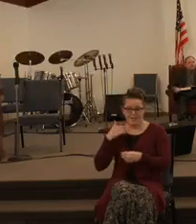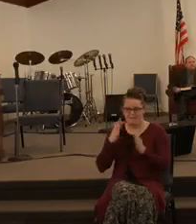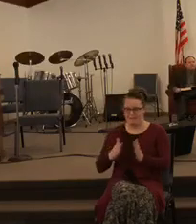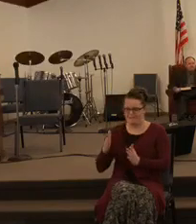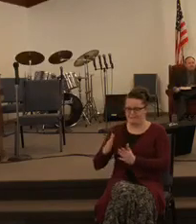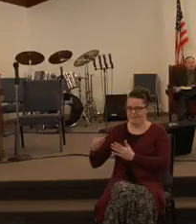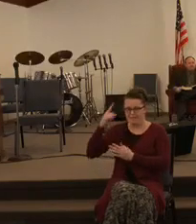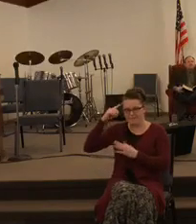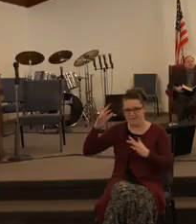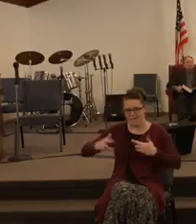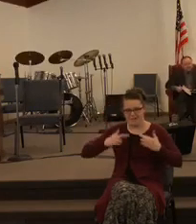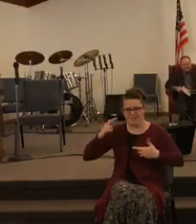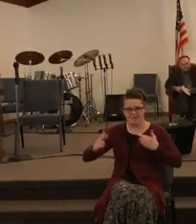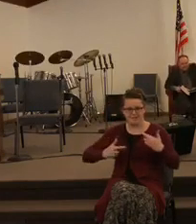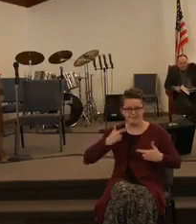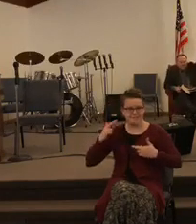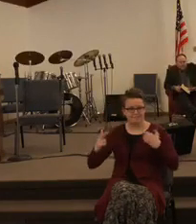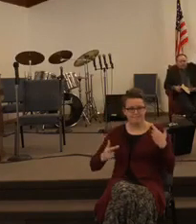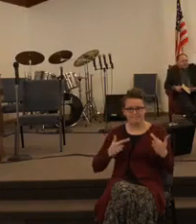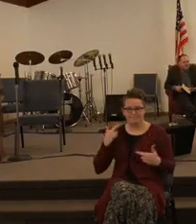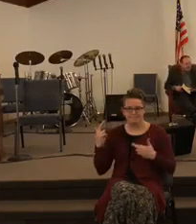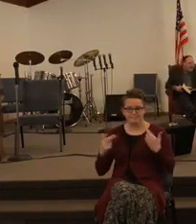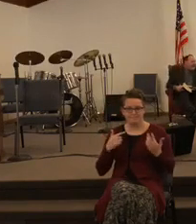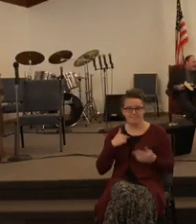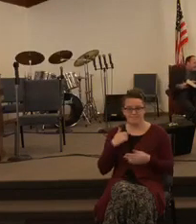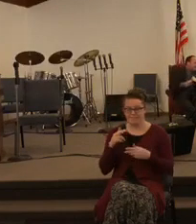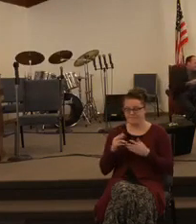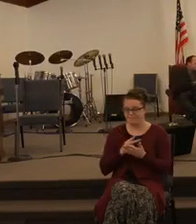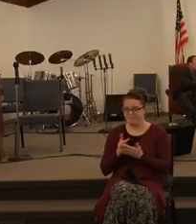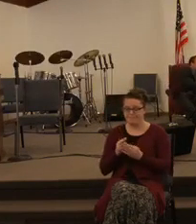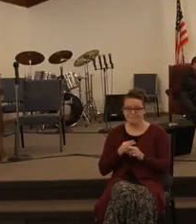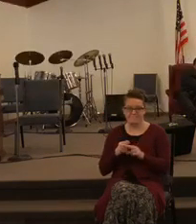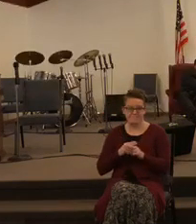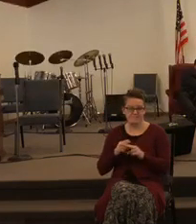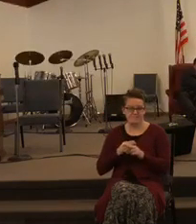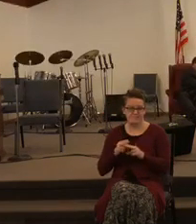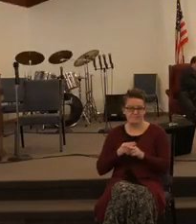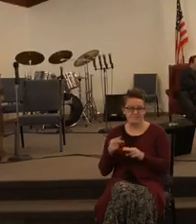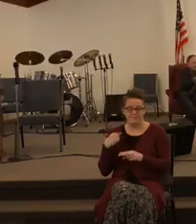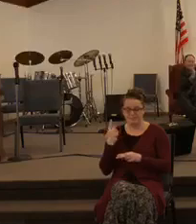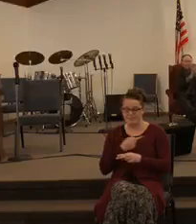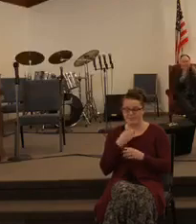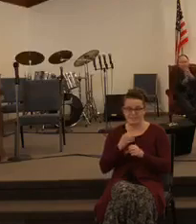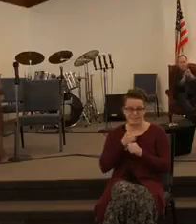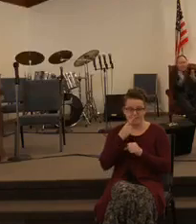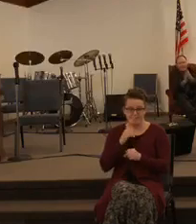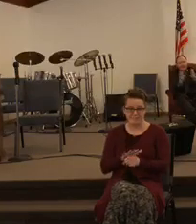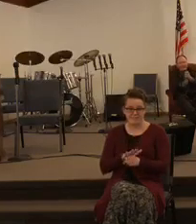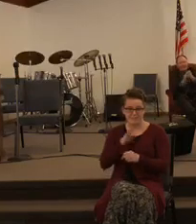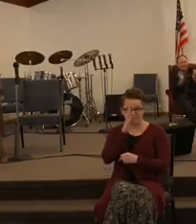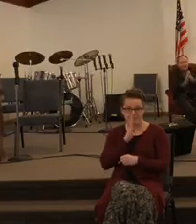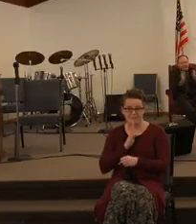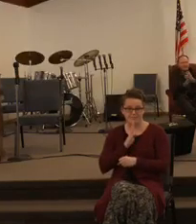some middles together because in a few days we're going to possess some of the promise of God